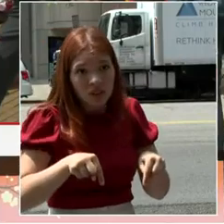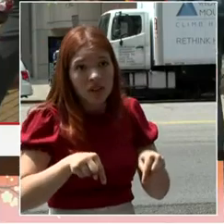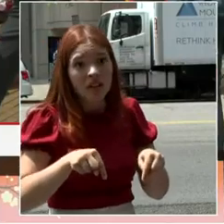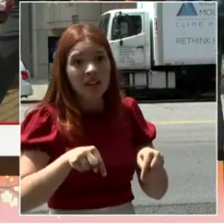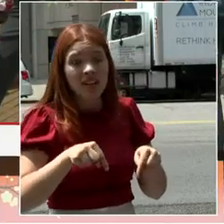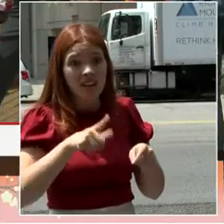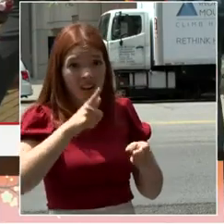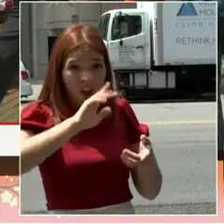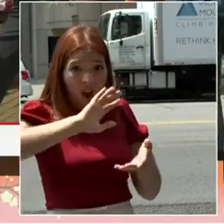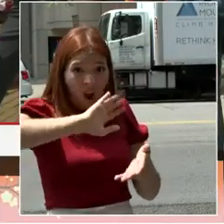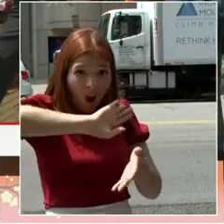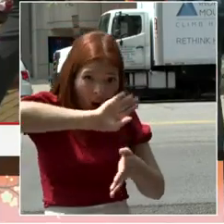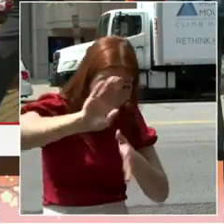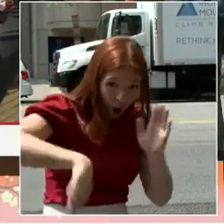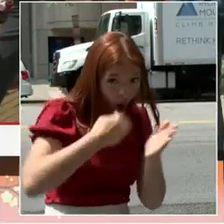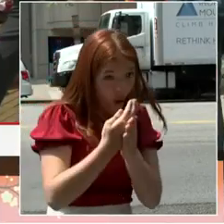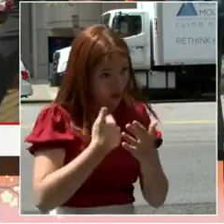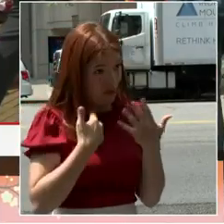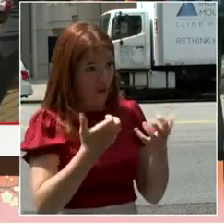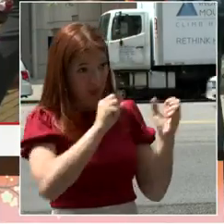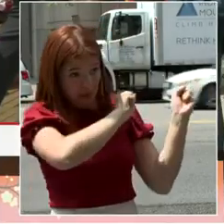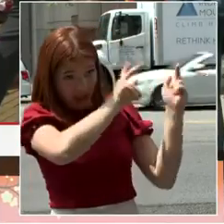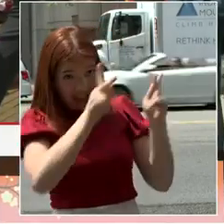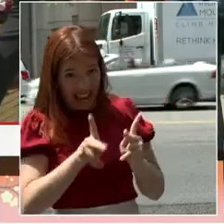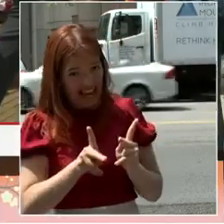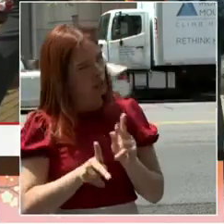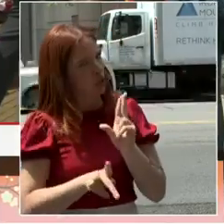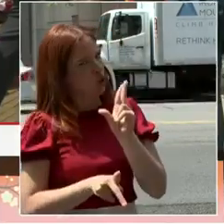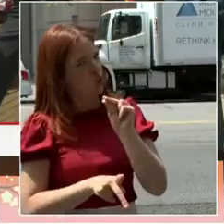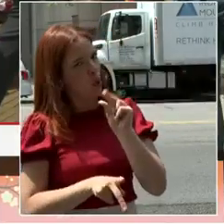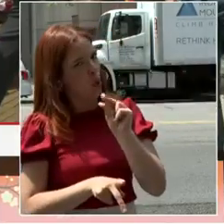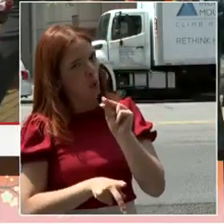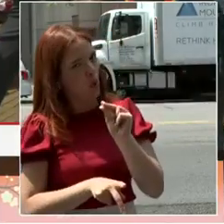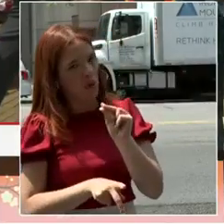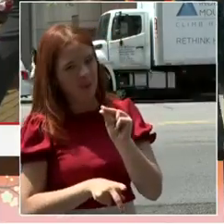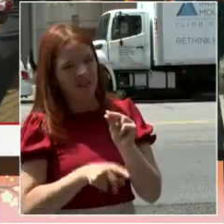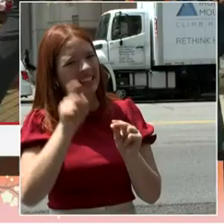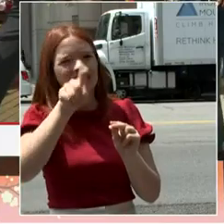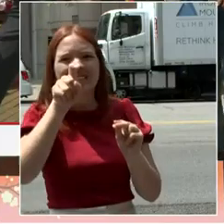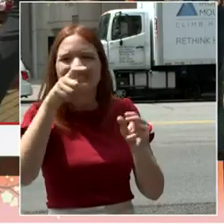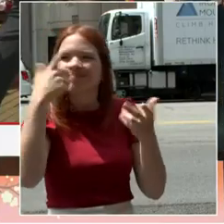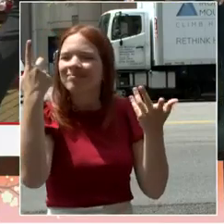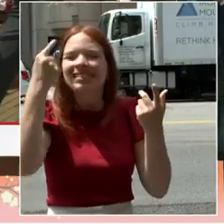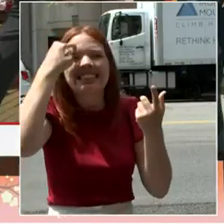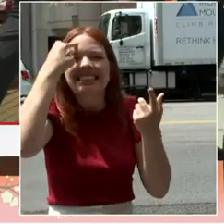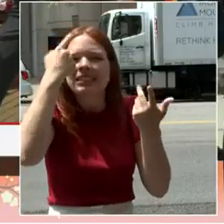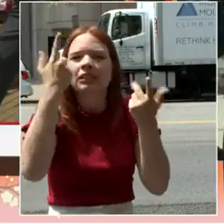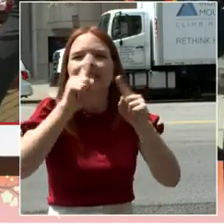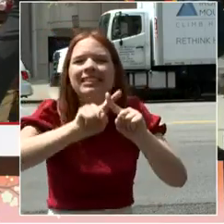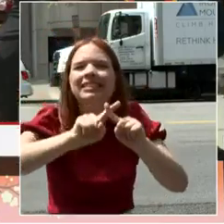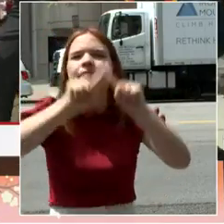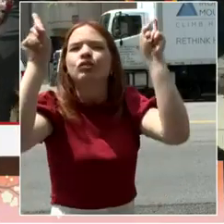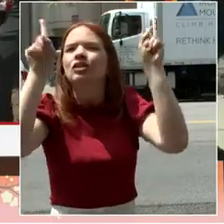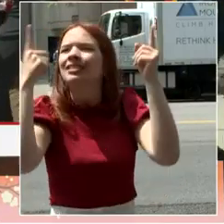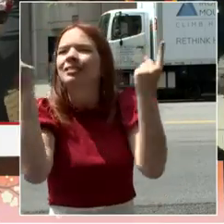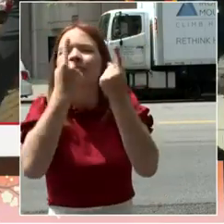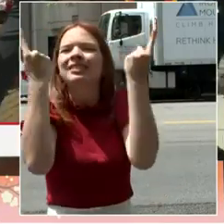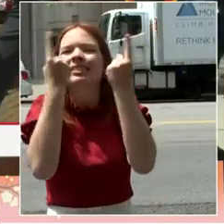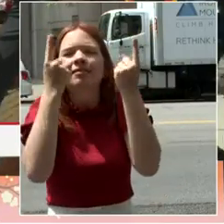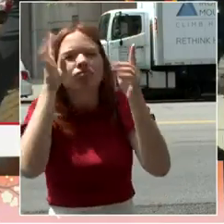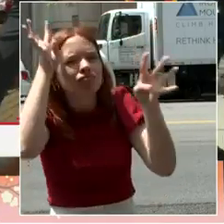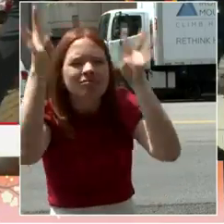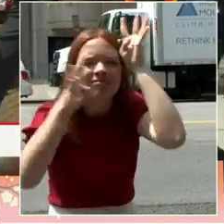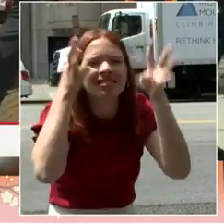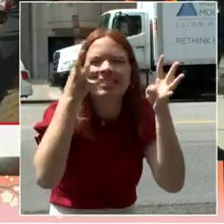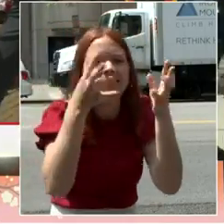And we still have to reimagine our downtown. And so I sometimes take the view that we're going to do it with you